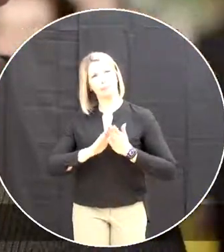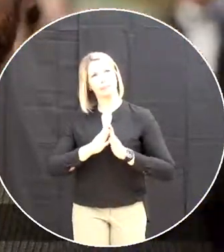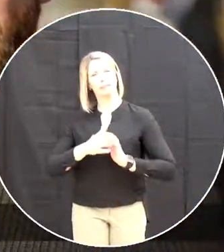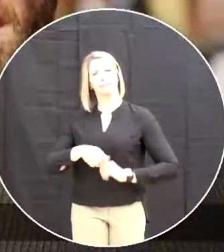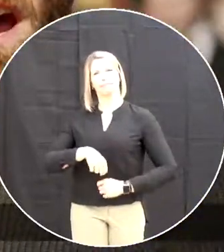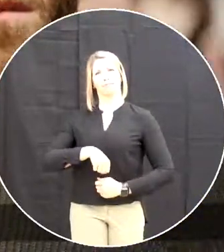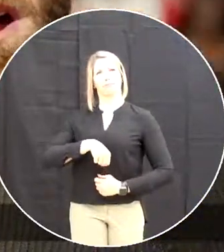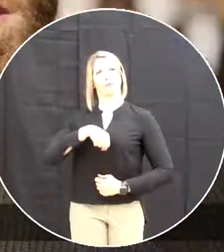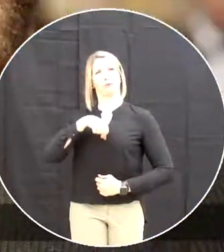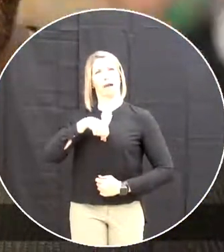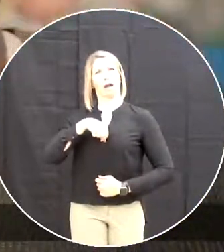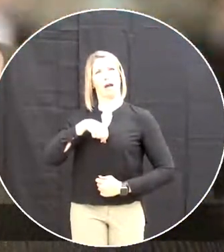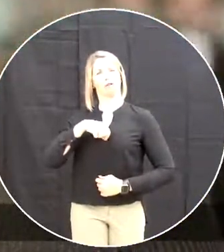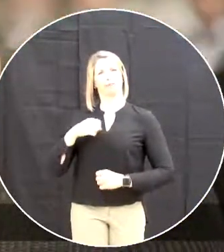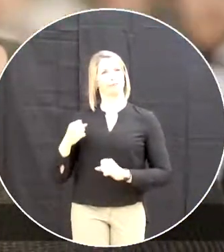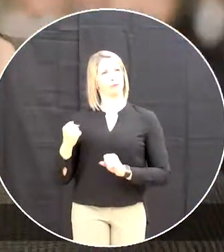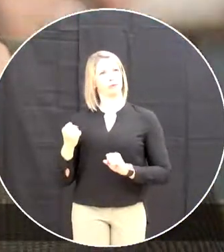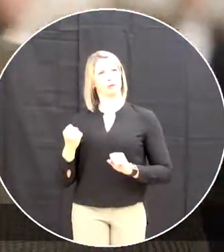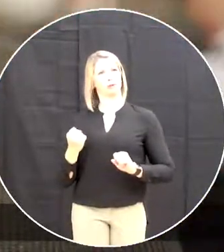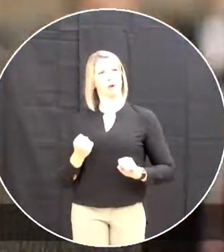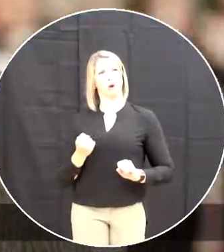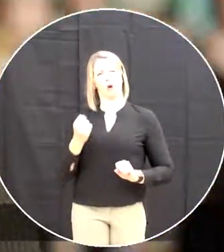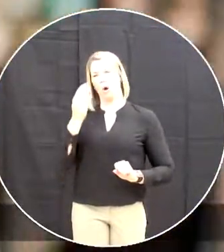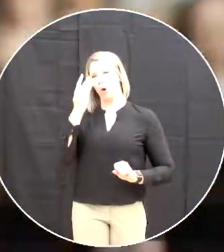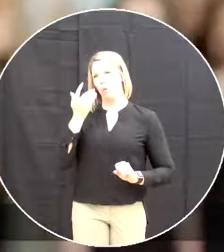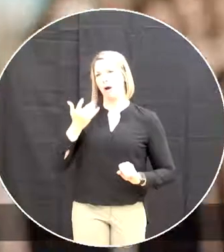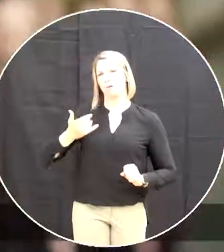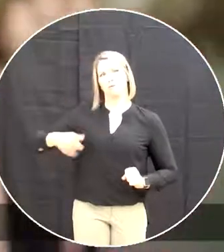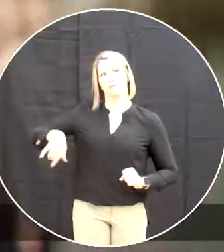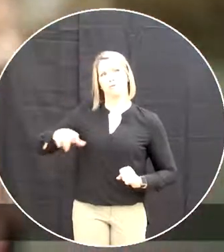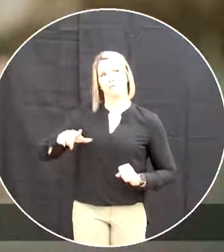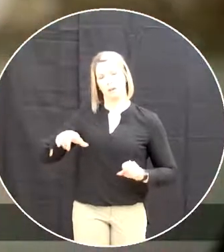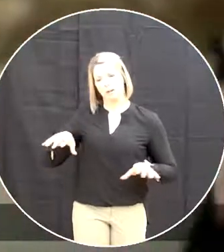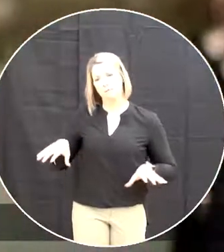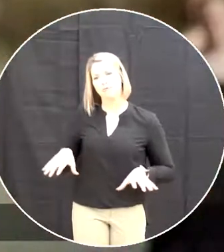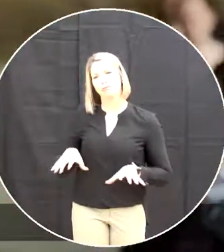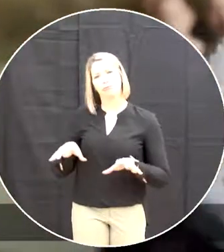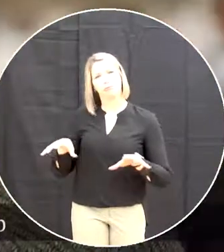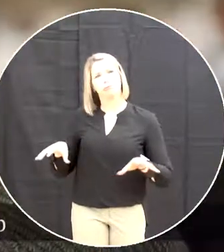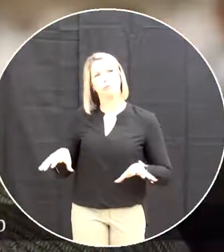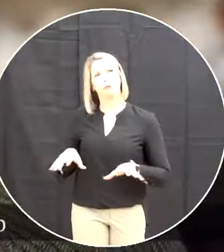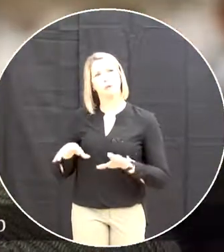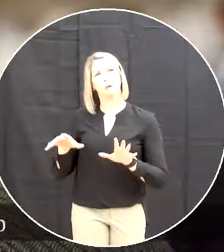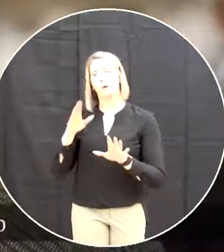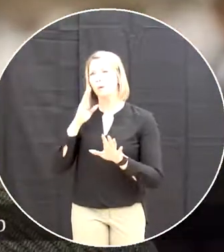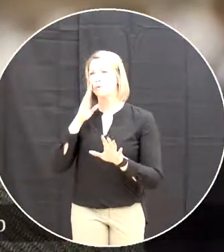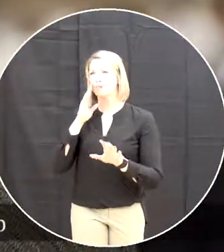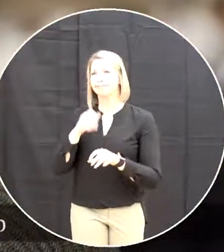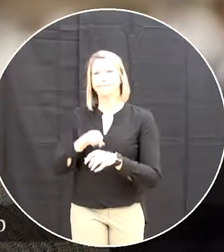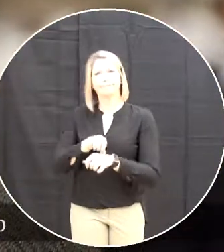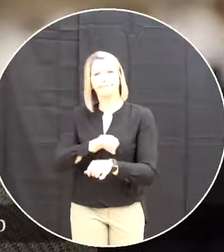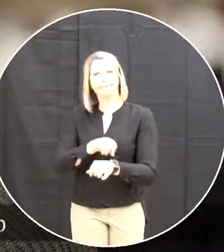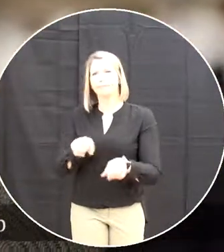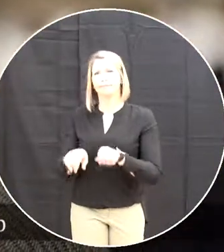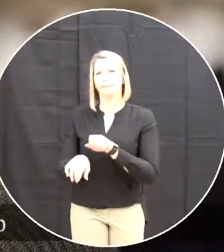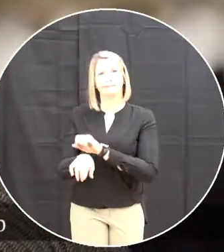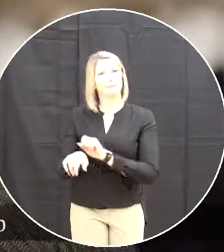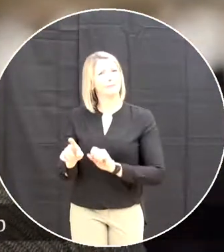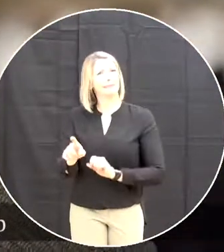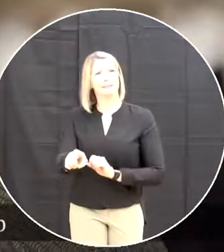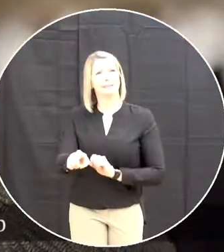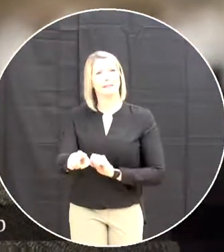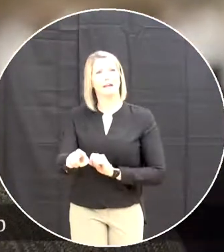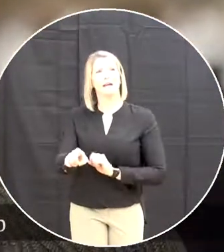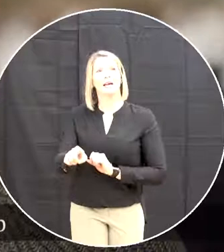Of our craft being soon run down By some large